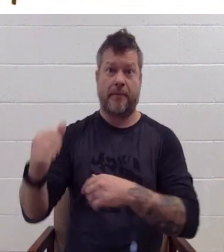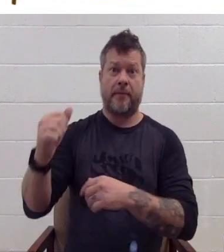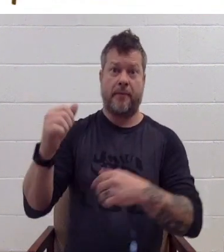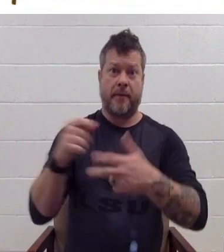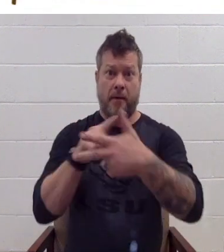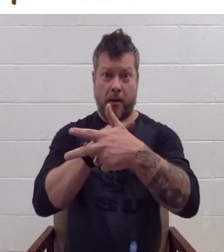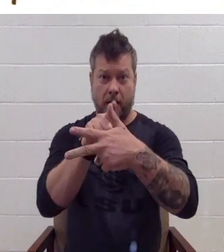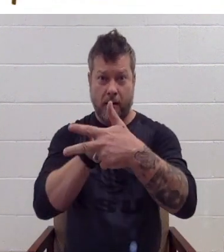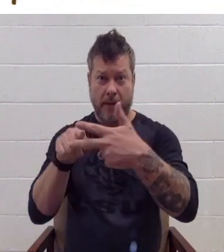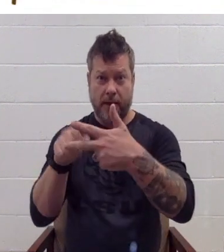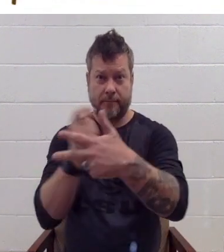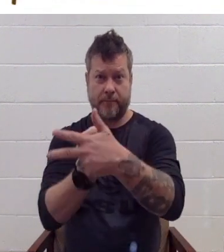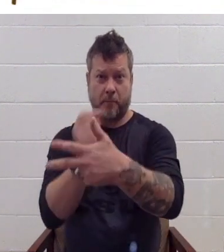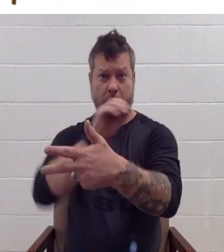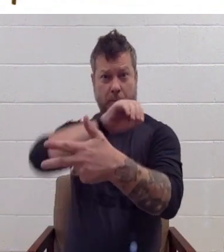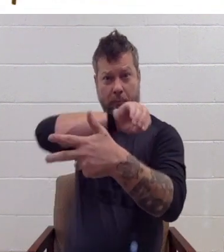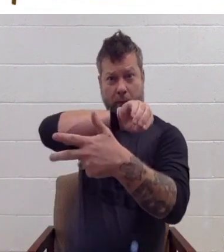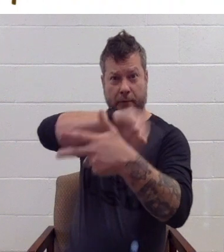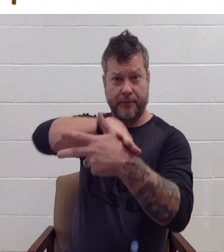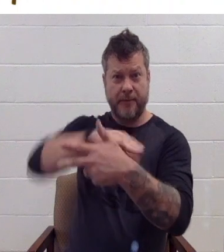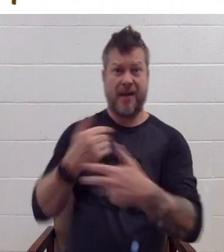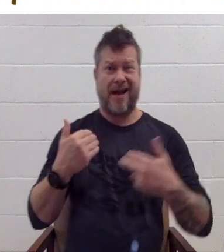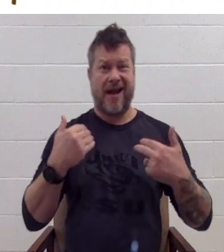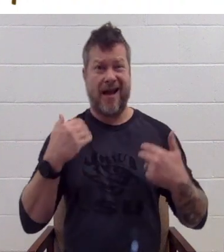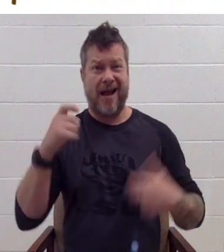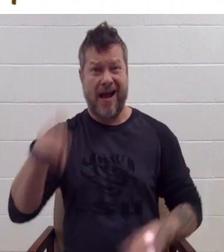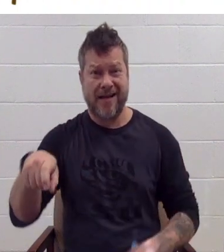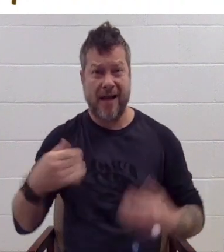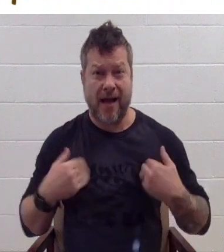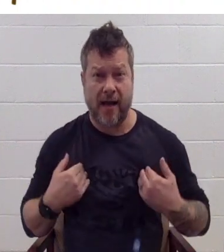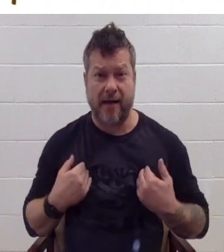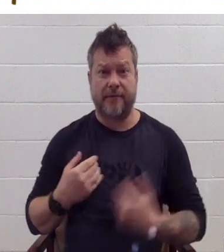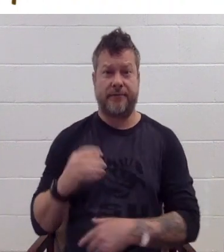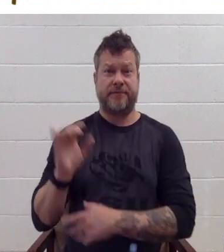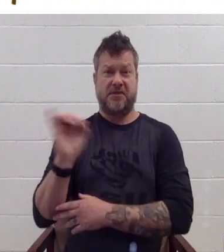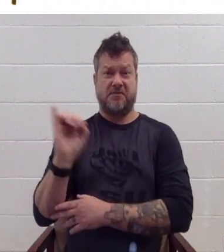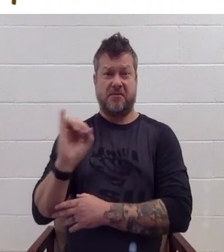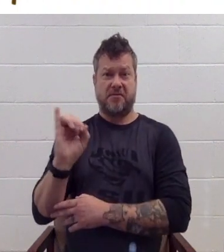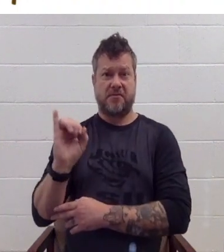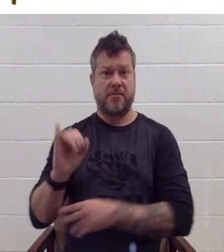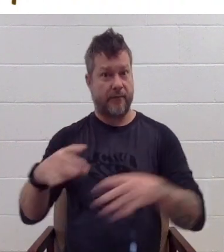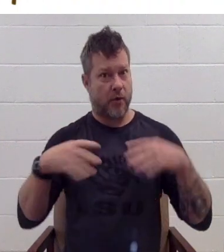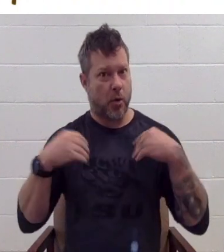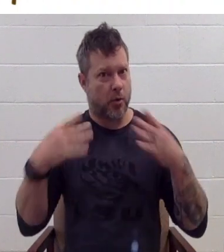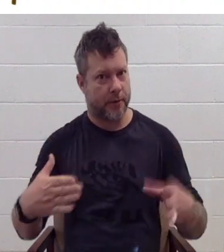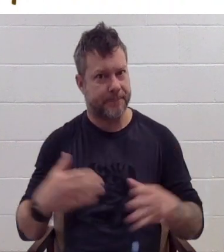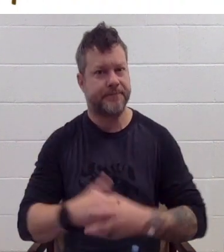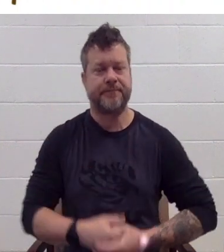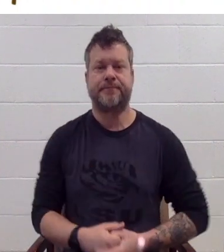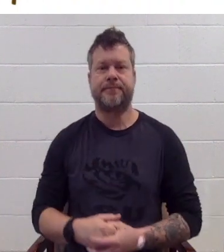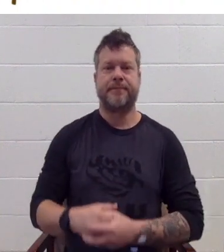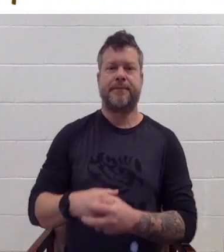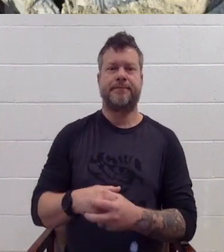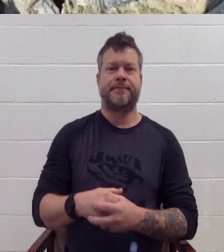Next, in 1970, the first Earth Day was celebrated in the United States.